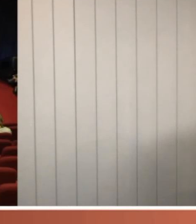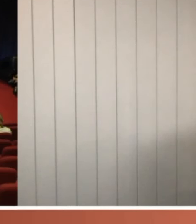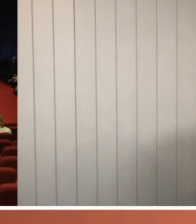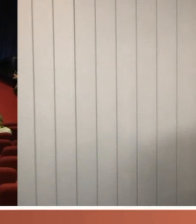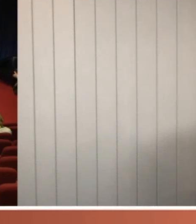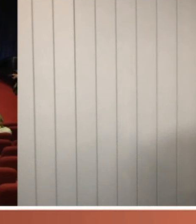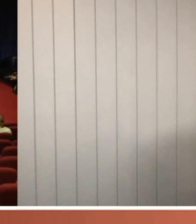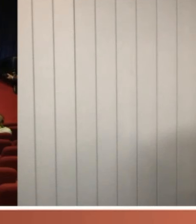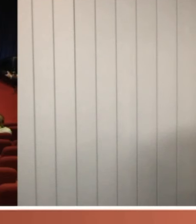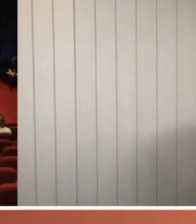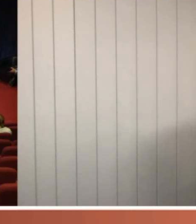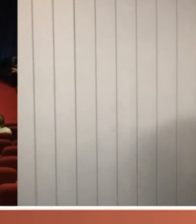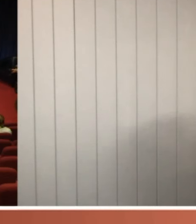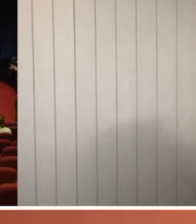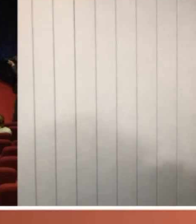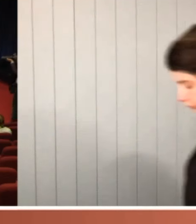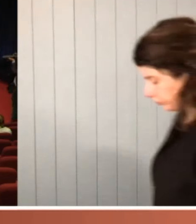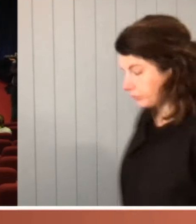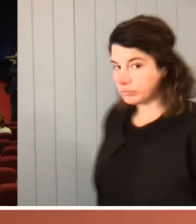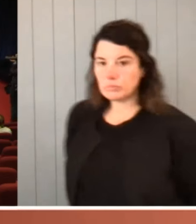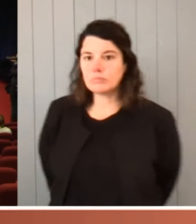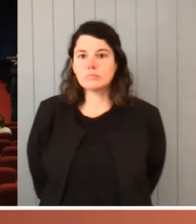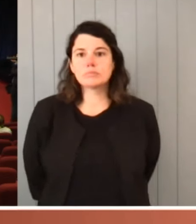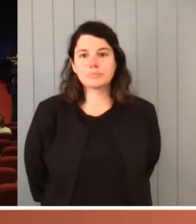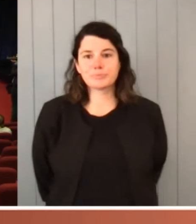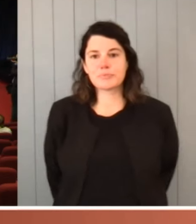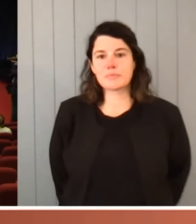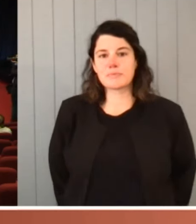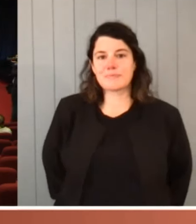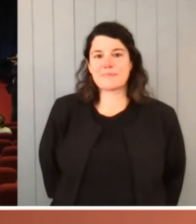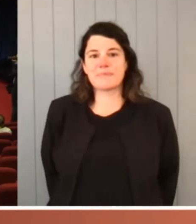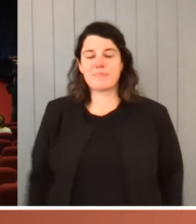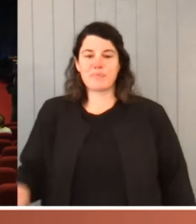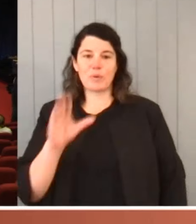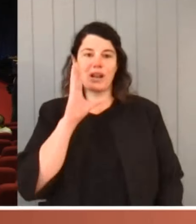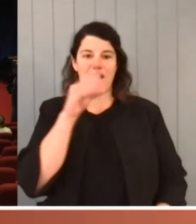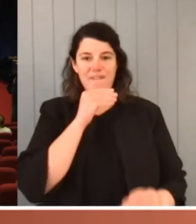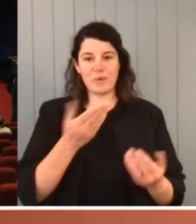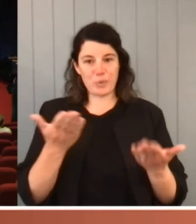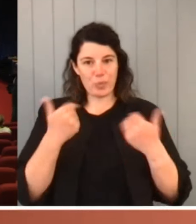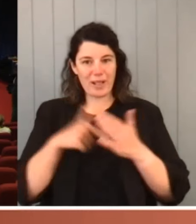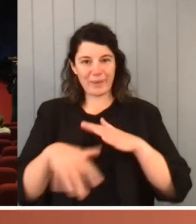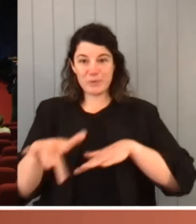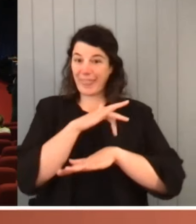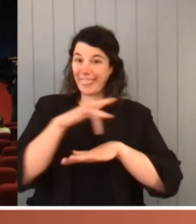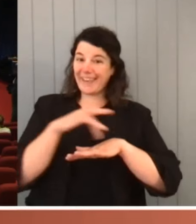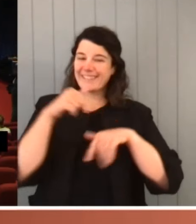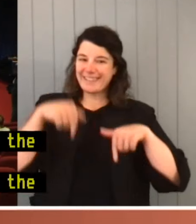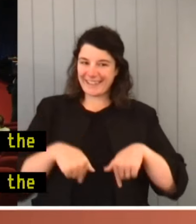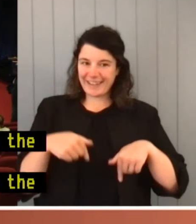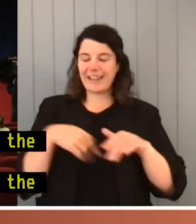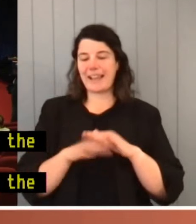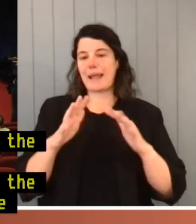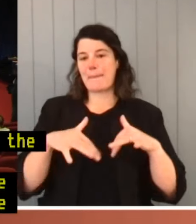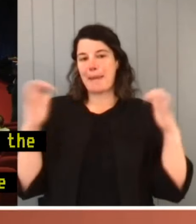Good afternoon, good afternoon. Welcome to the theatre at Parliament House Canberra. We meet here today